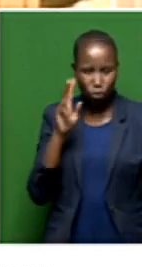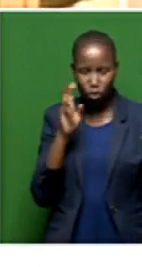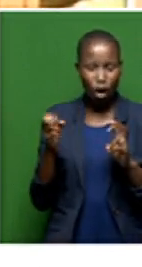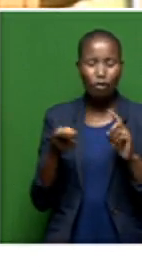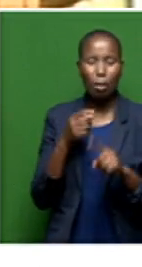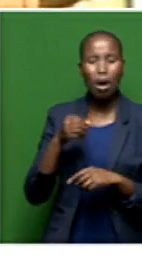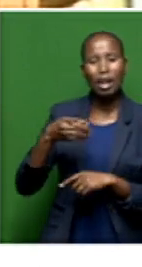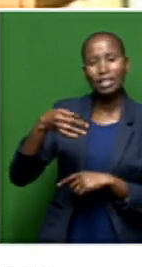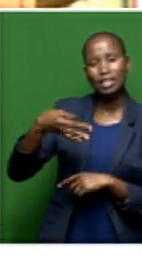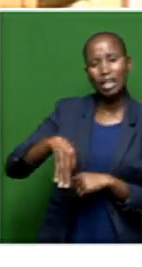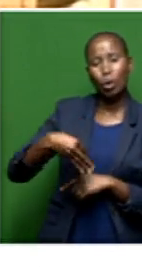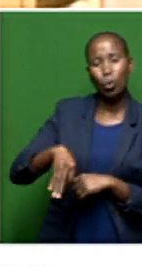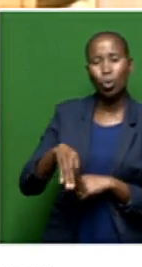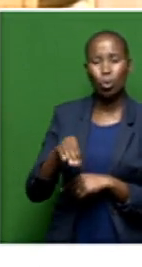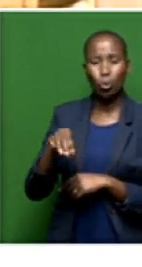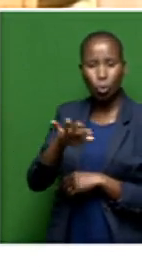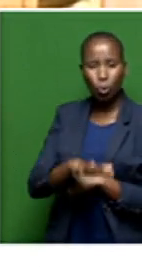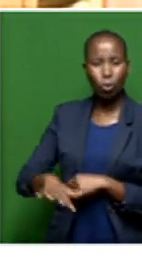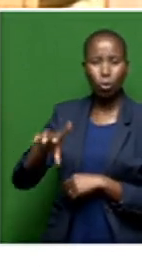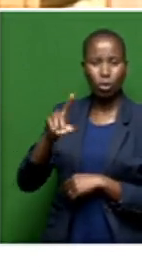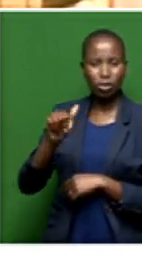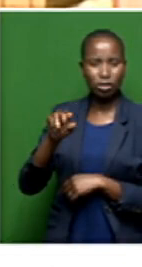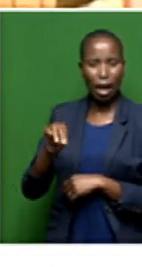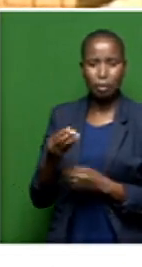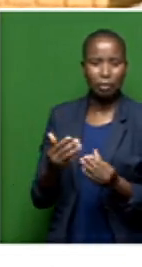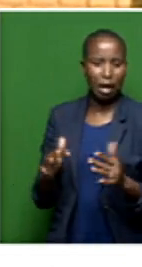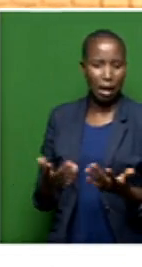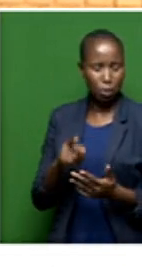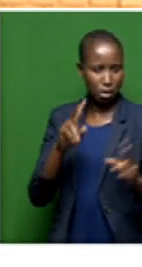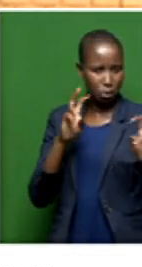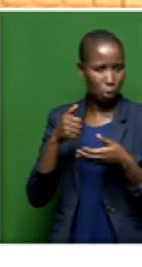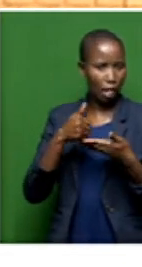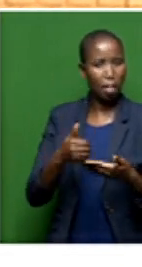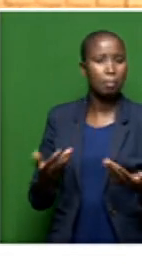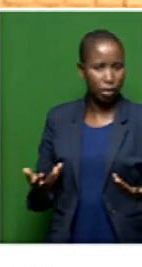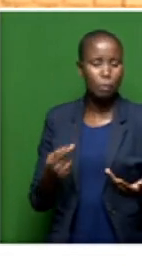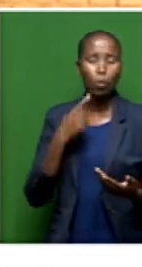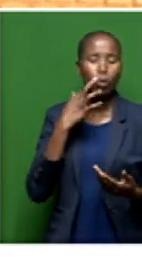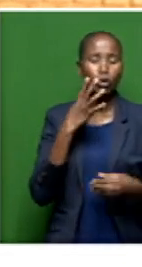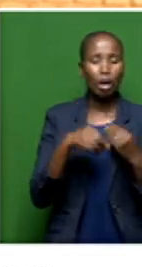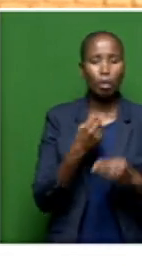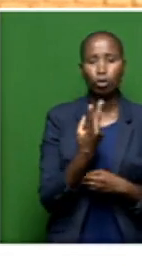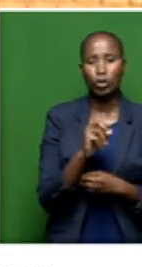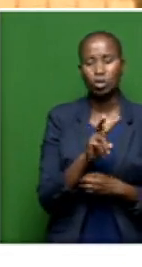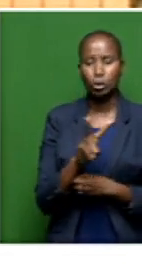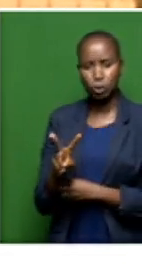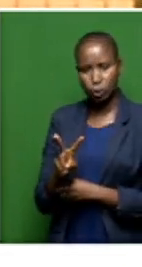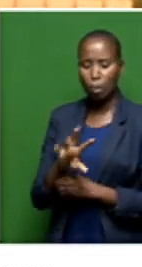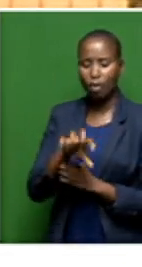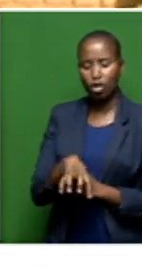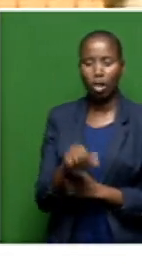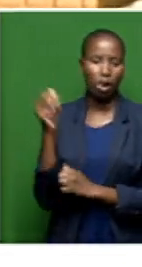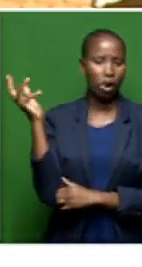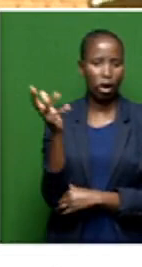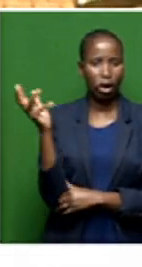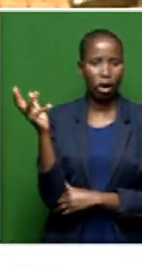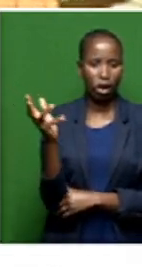commissioned. But to just talk about what will be expected when we talk about the 2022 state of the province. address I have with me,